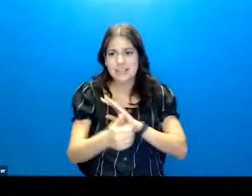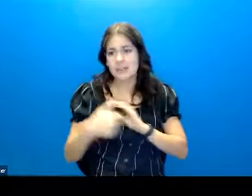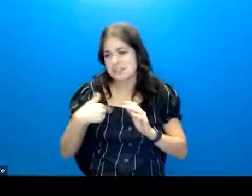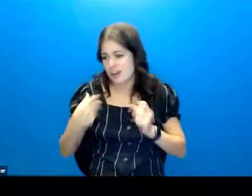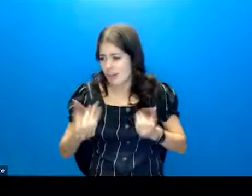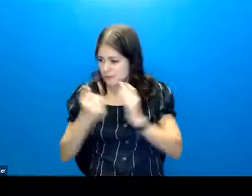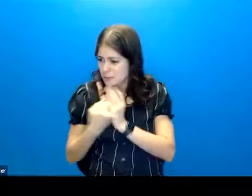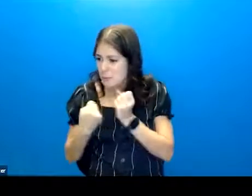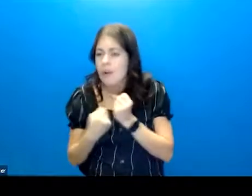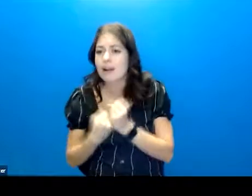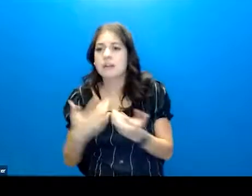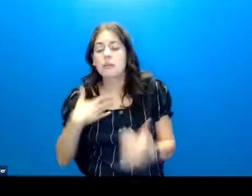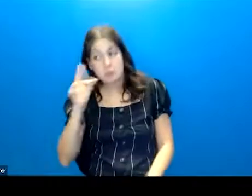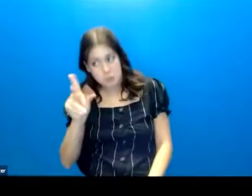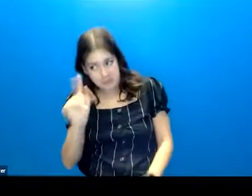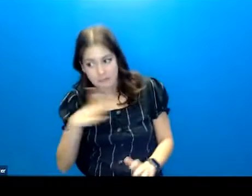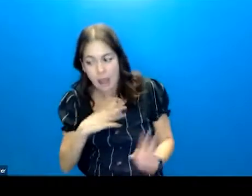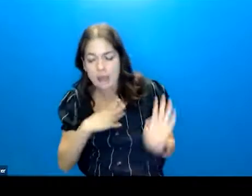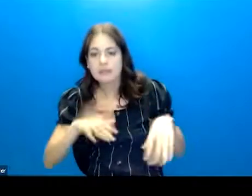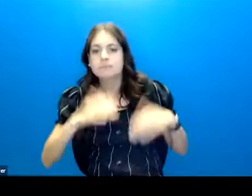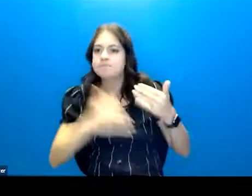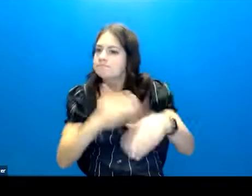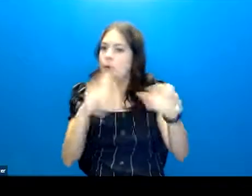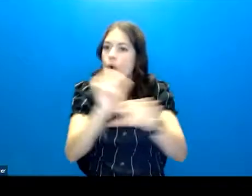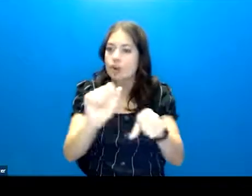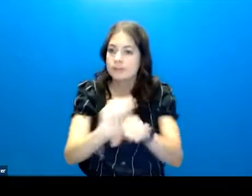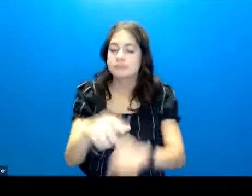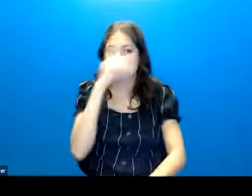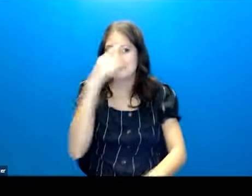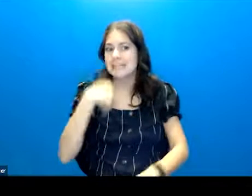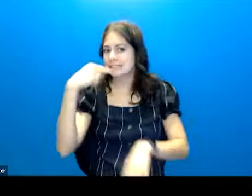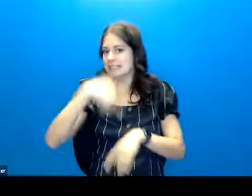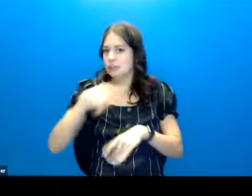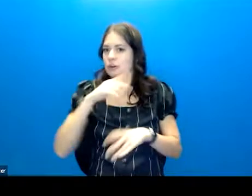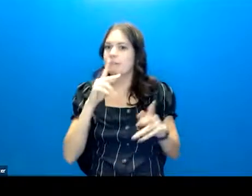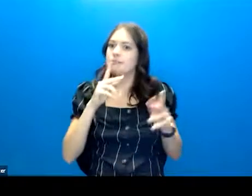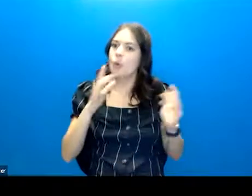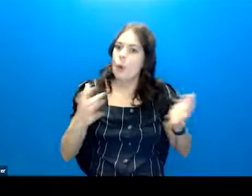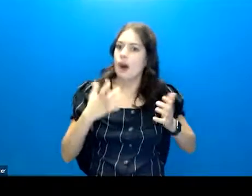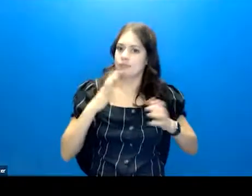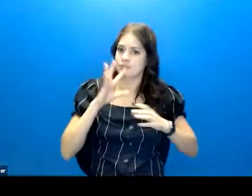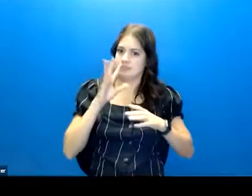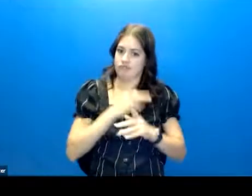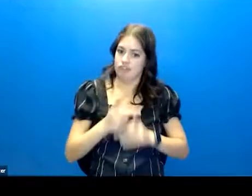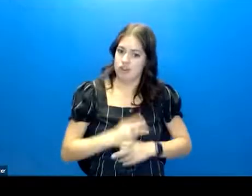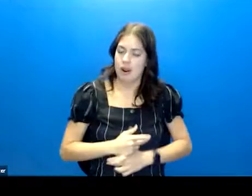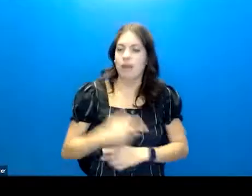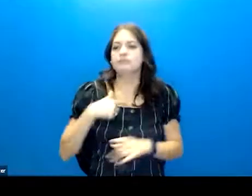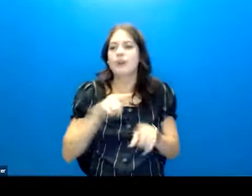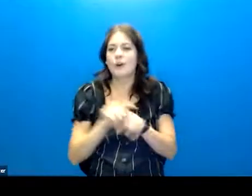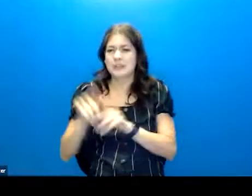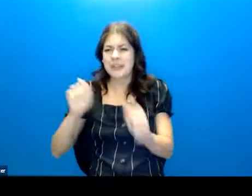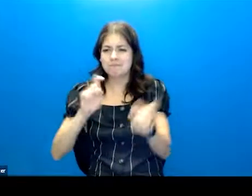have a lot of support. All right. Let's get to work. Because those are going to be the pieces you want to fill in. The other thing is it